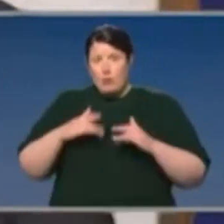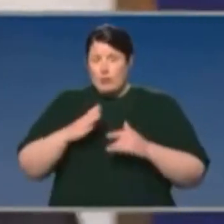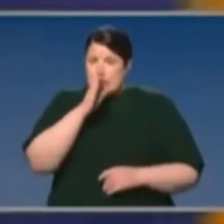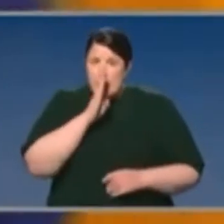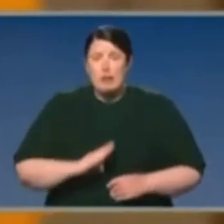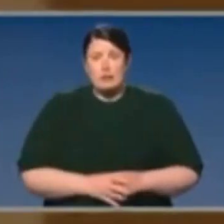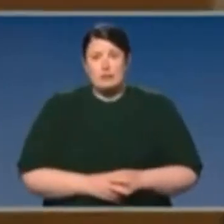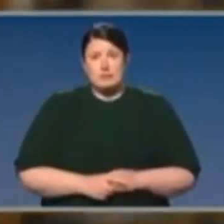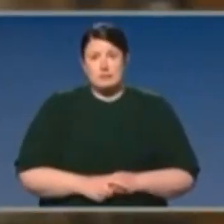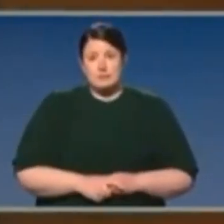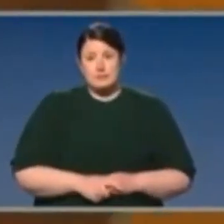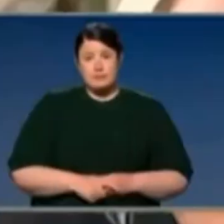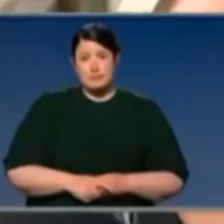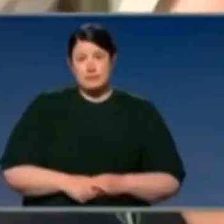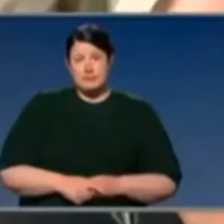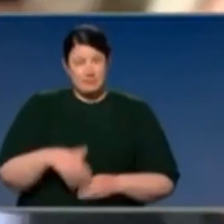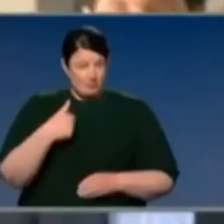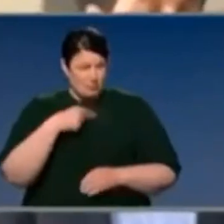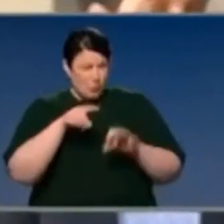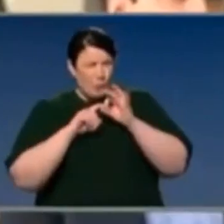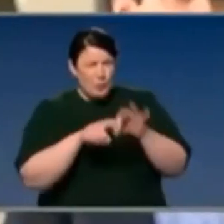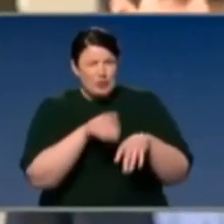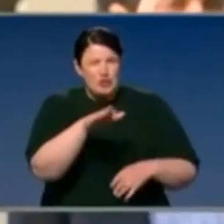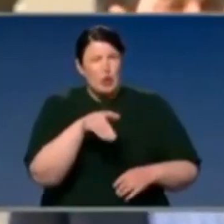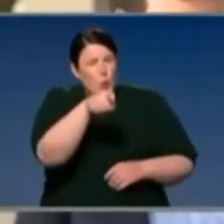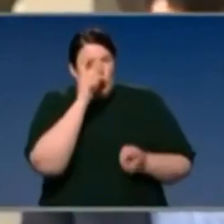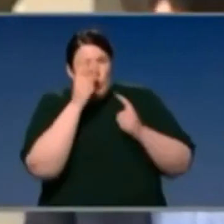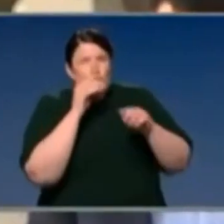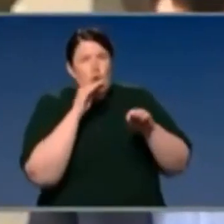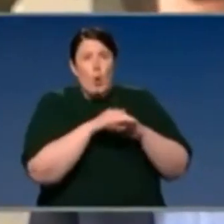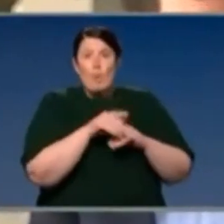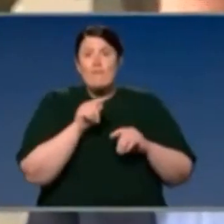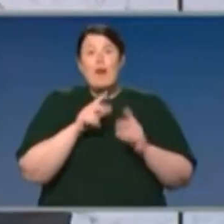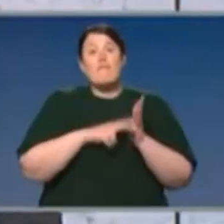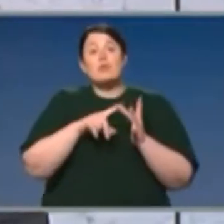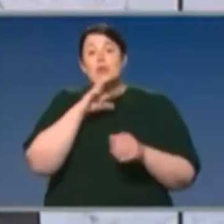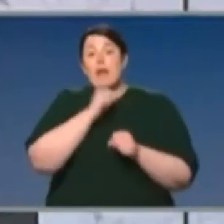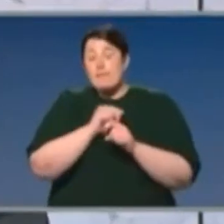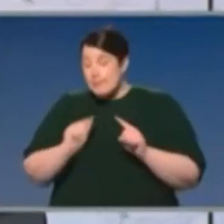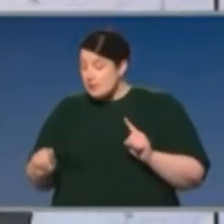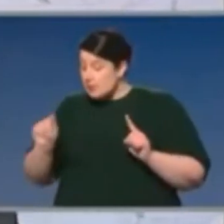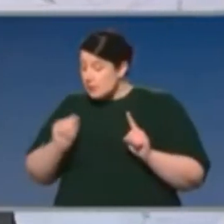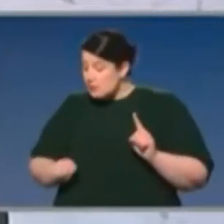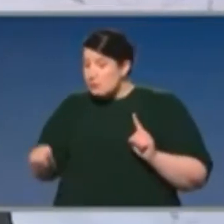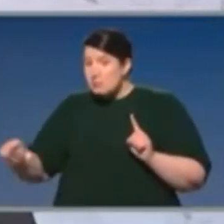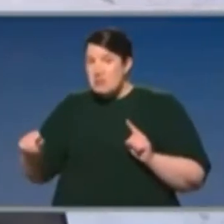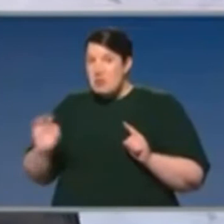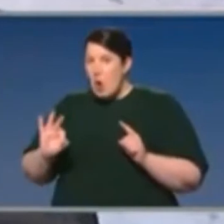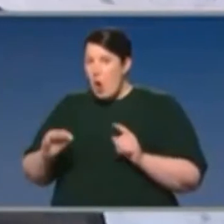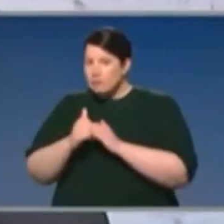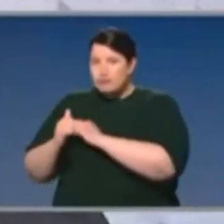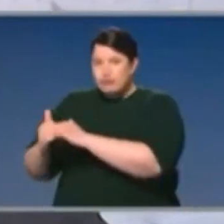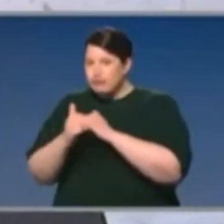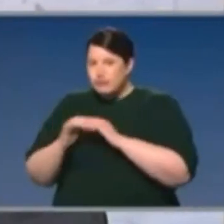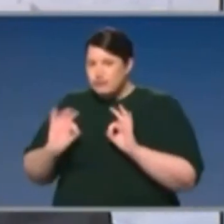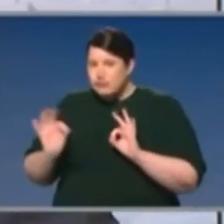contact tracing matters. Are you saying this because you're worried that different parts of the Victorian government agencies and departments are not actually integrated and